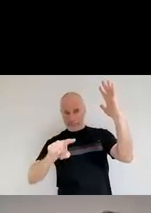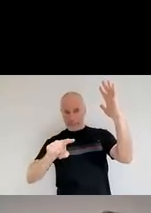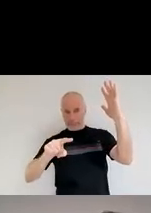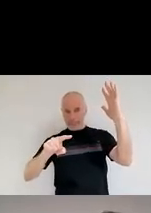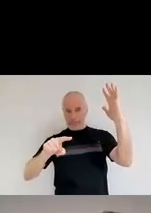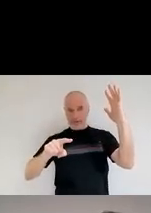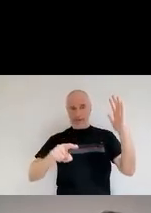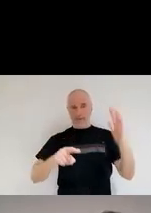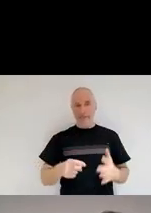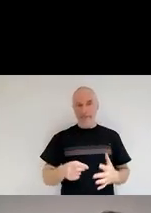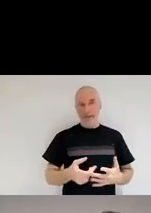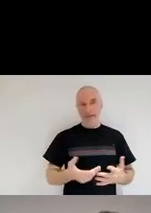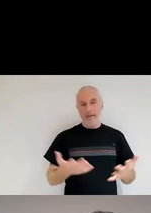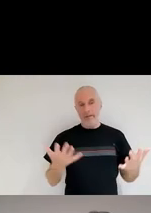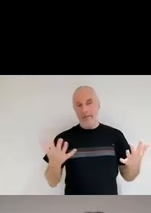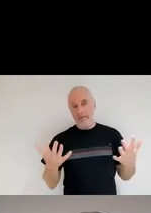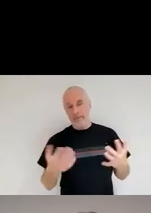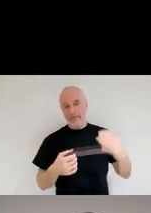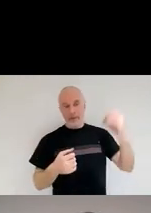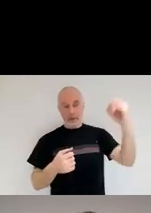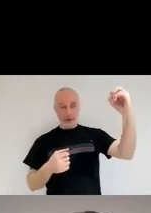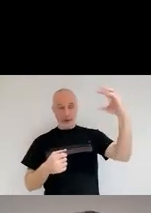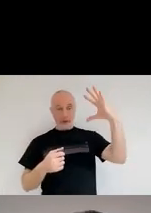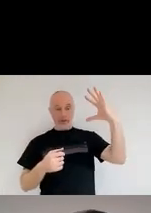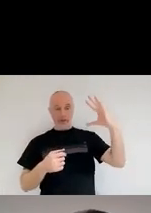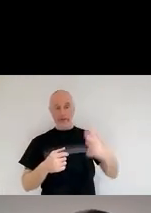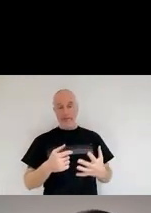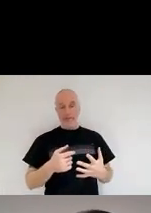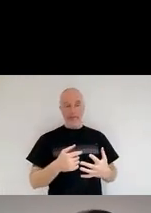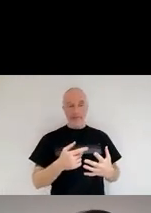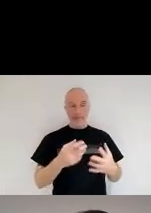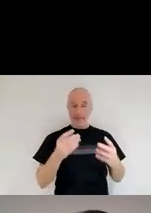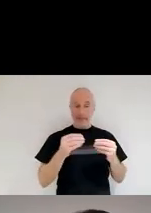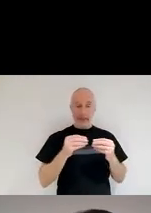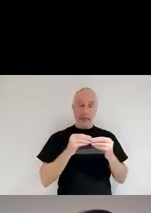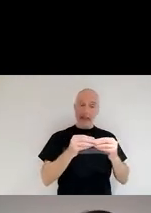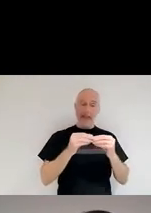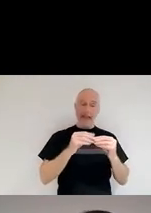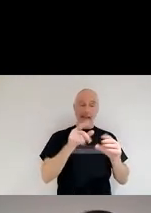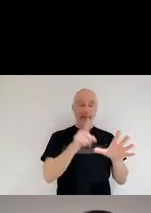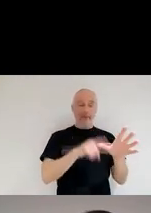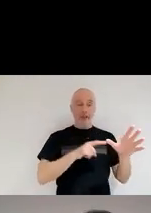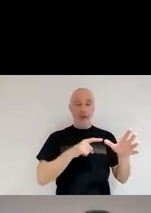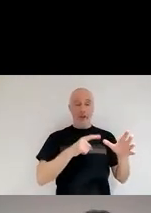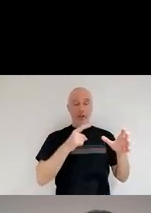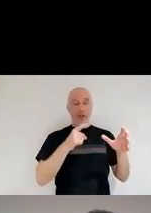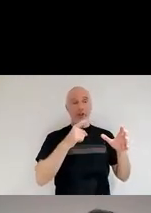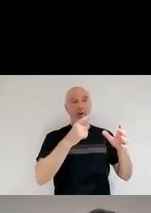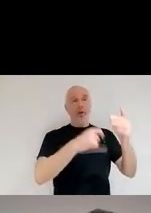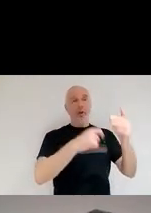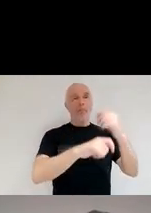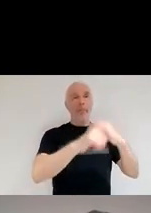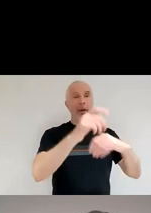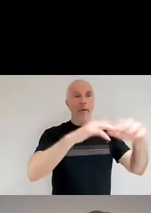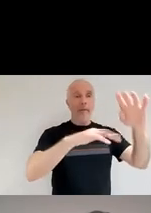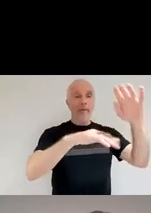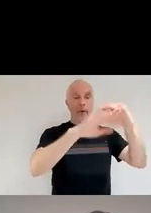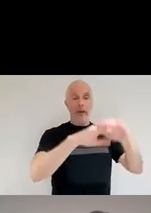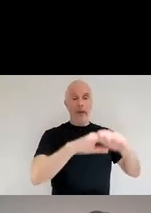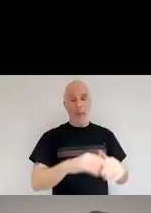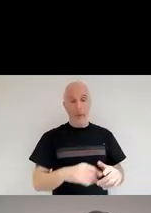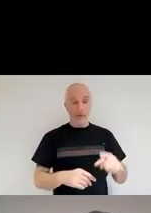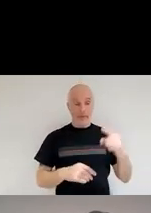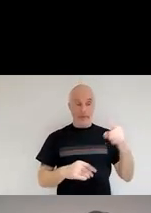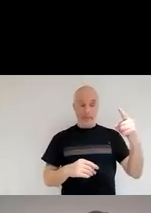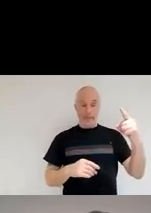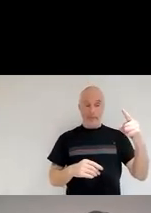you see a star like the sun here is going to take a few billion years to evolve fully. But if you go for a star that's, for